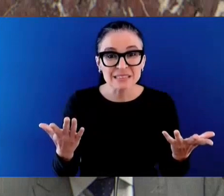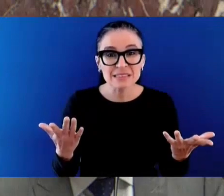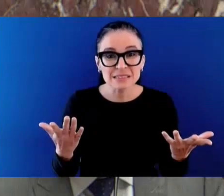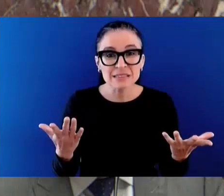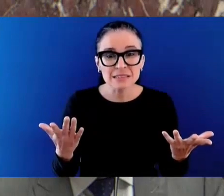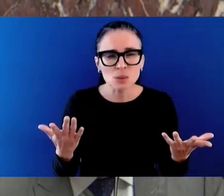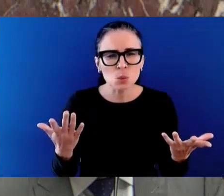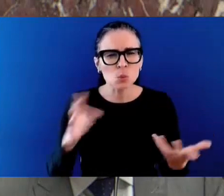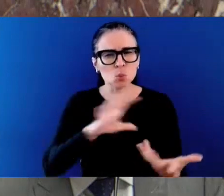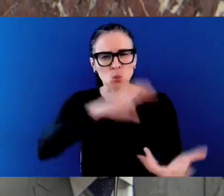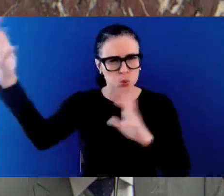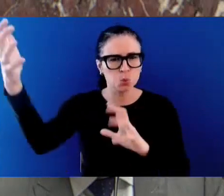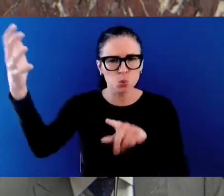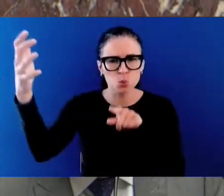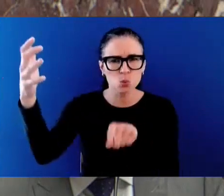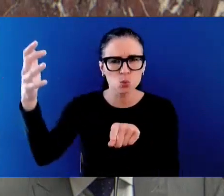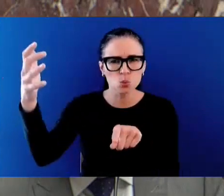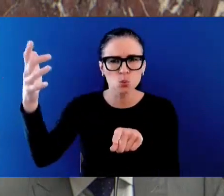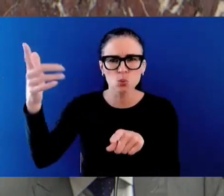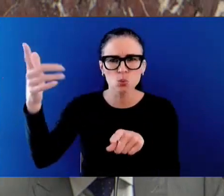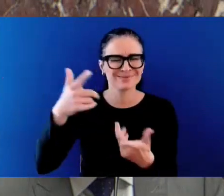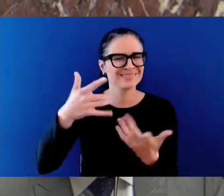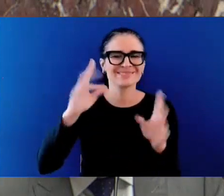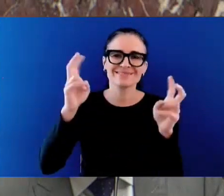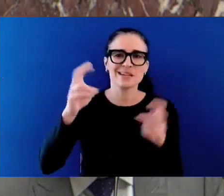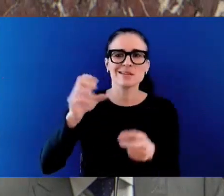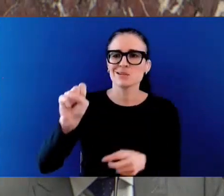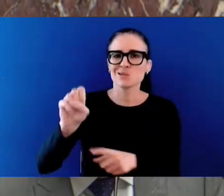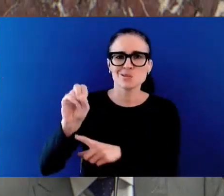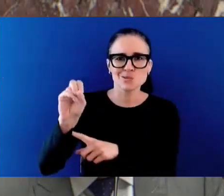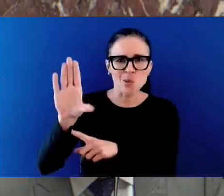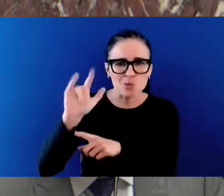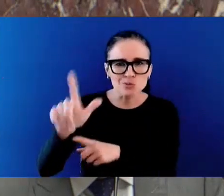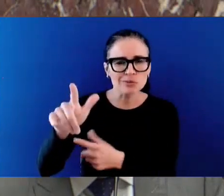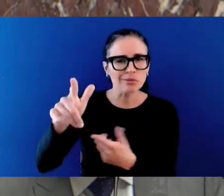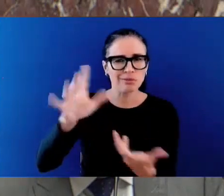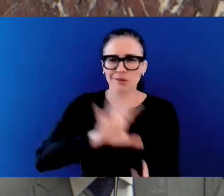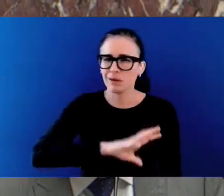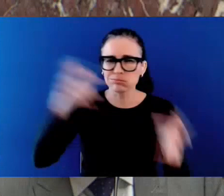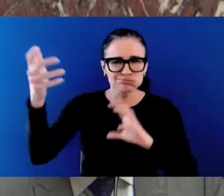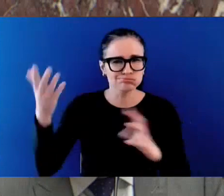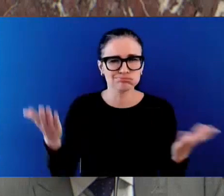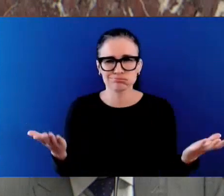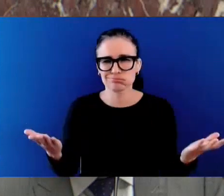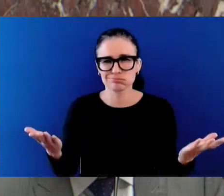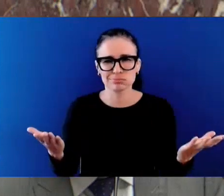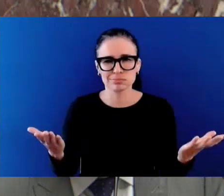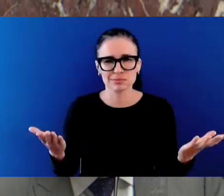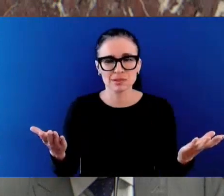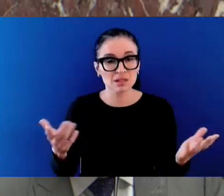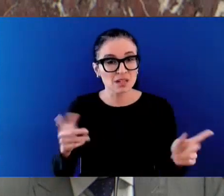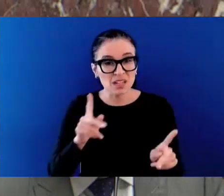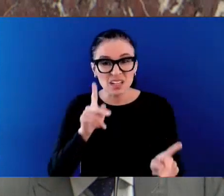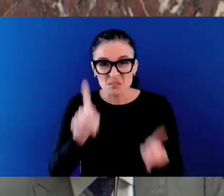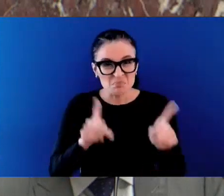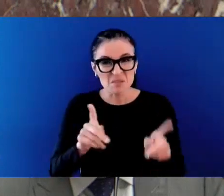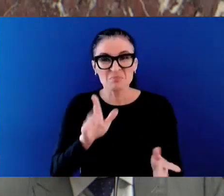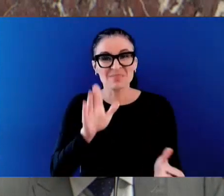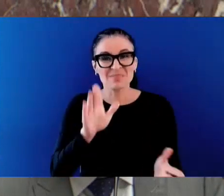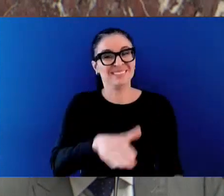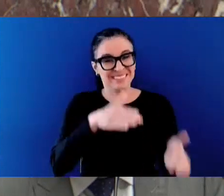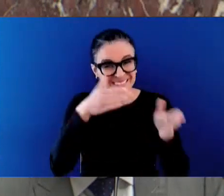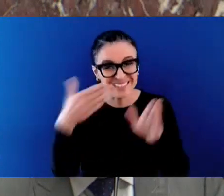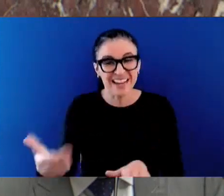,546 lives lost to the overdose crisis last year alone. Will the Premier